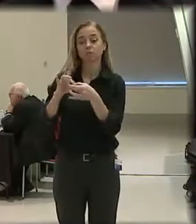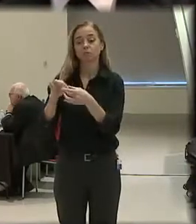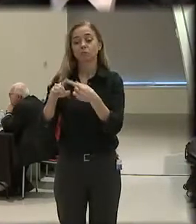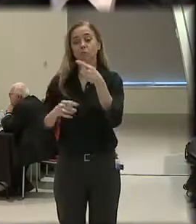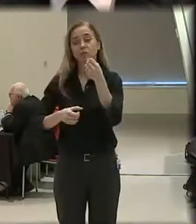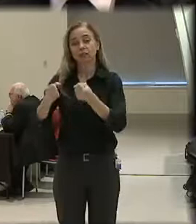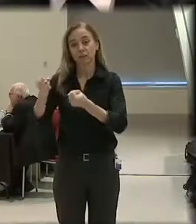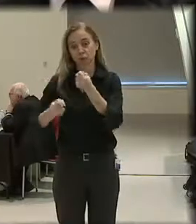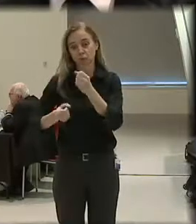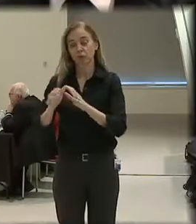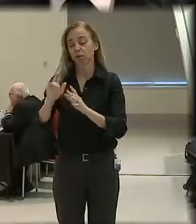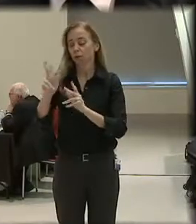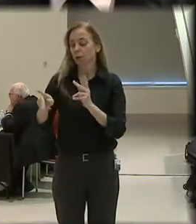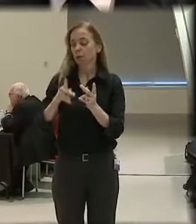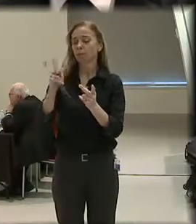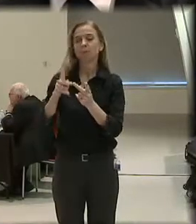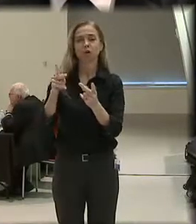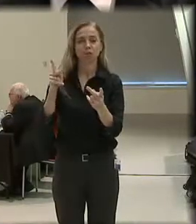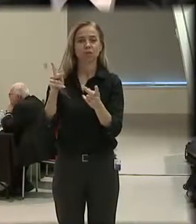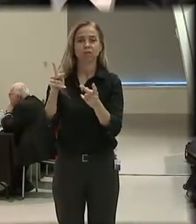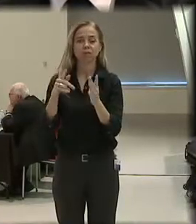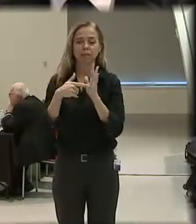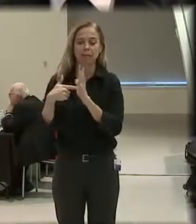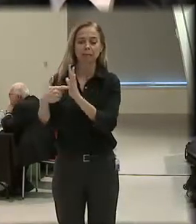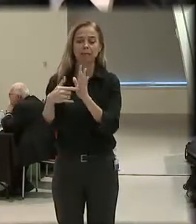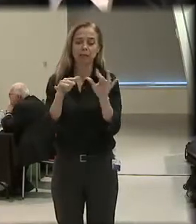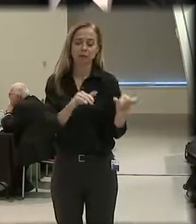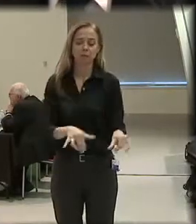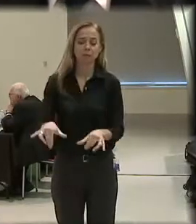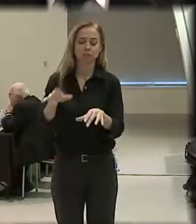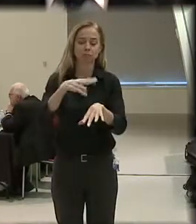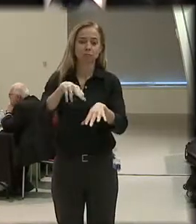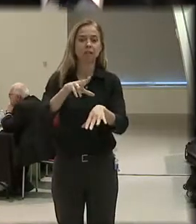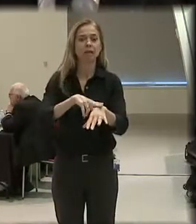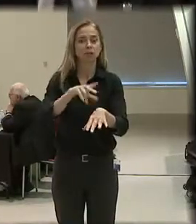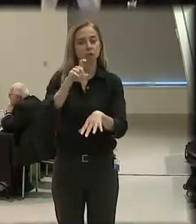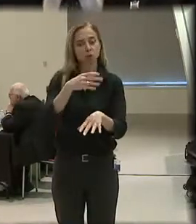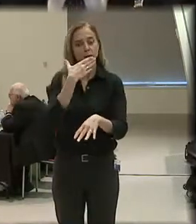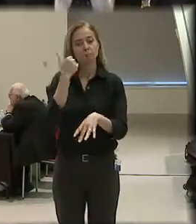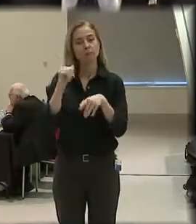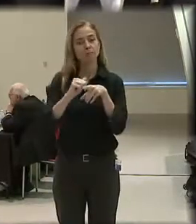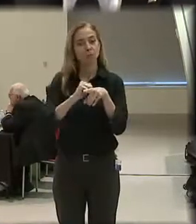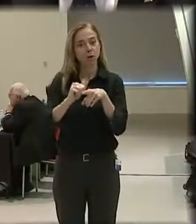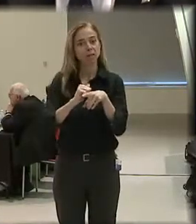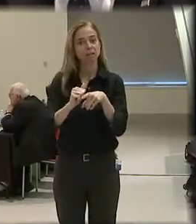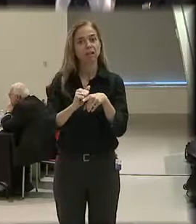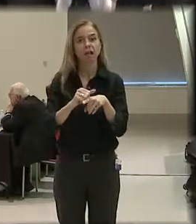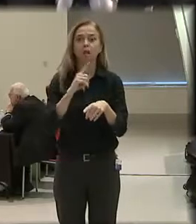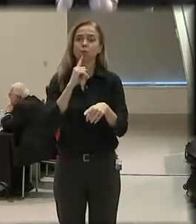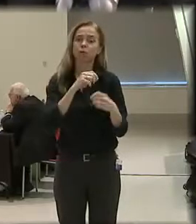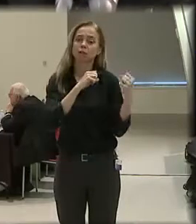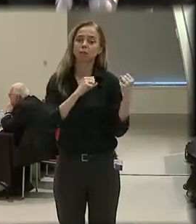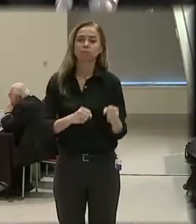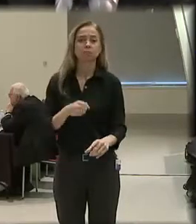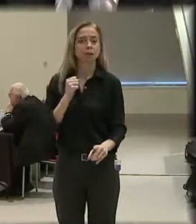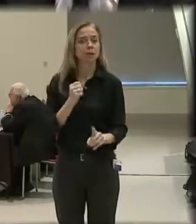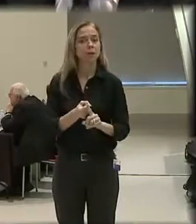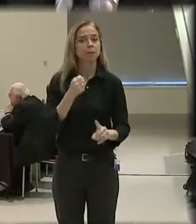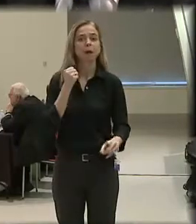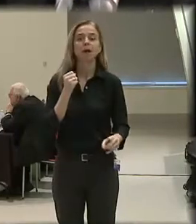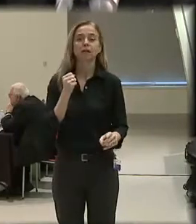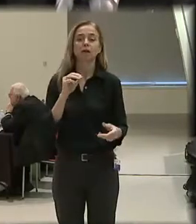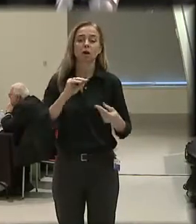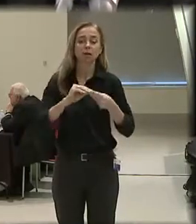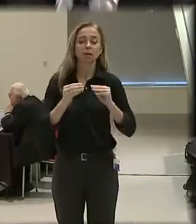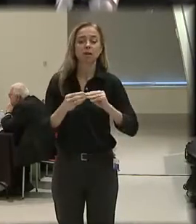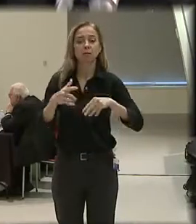one, that's a perfect example as a national standard, which should be maybe best practices, can have a dramatic impact on the number of use of force